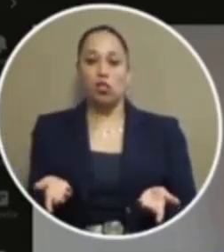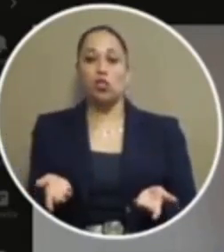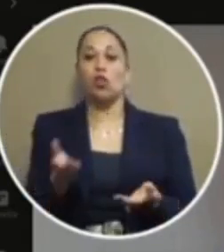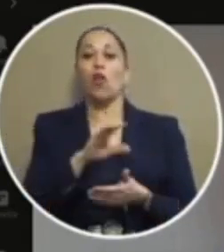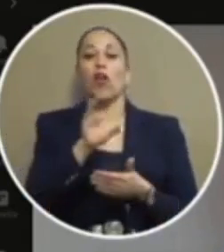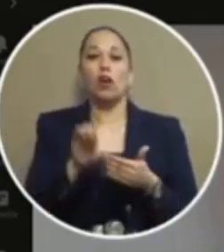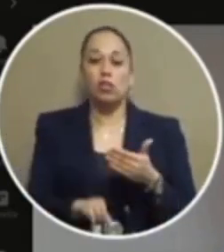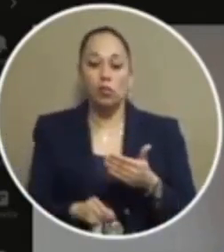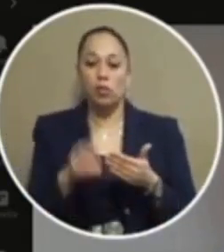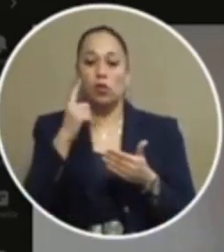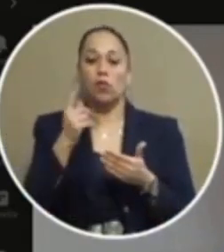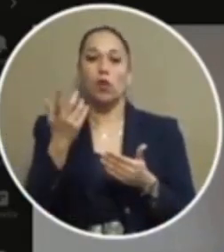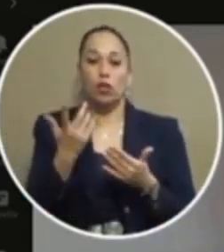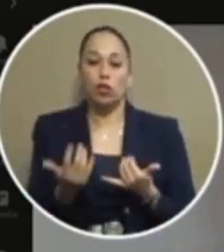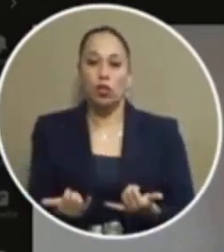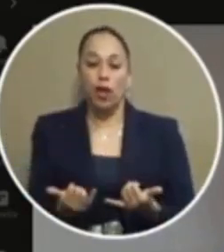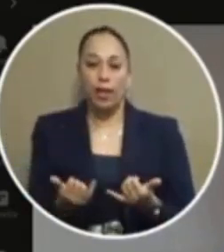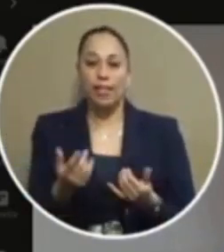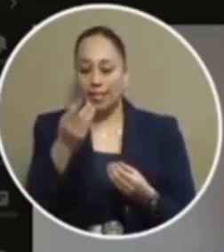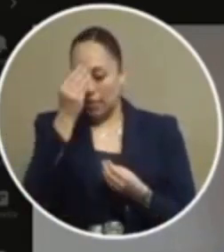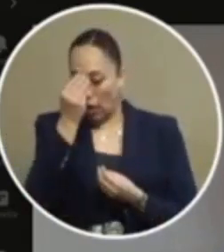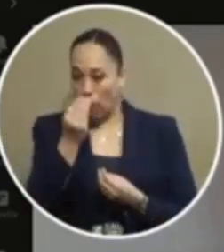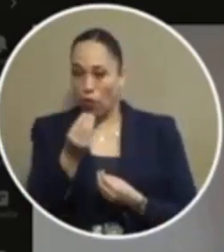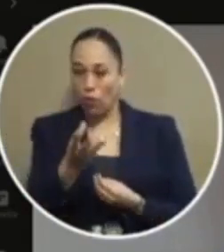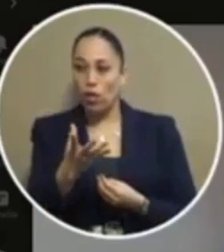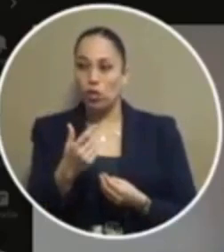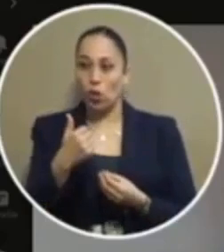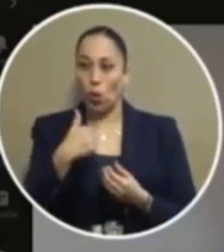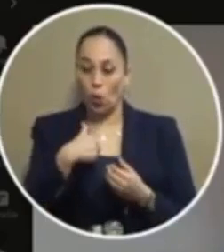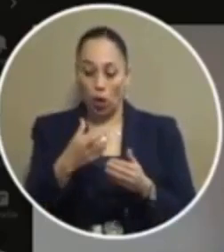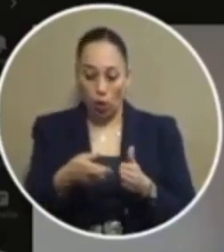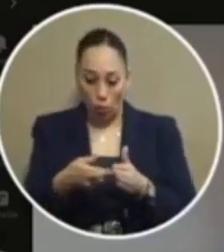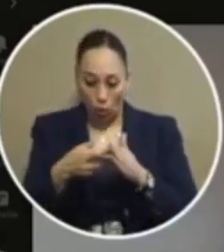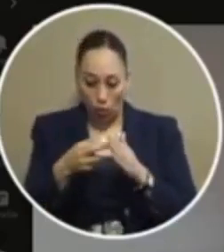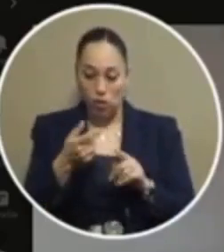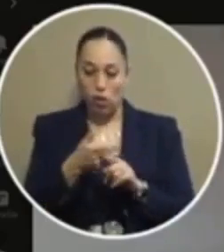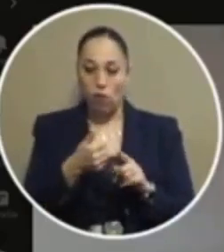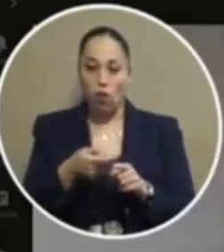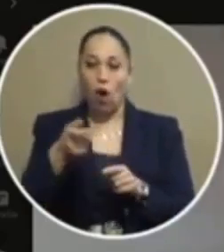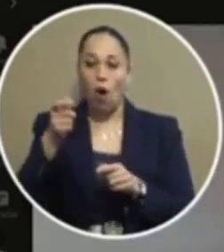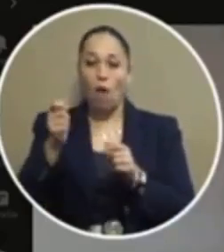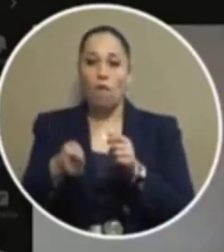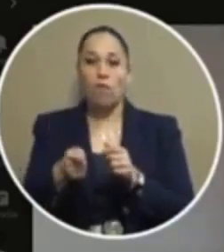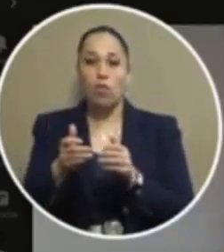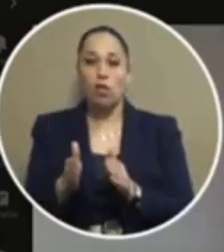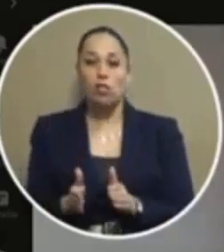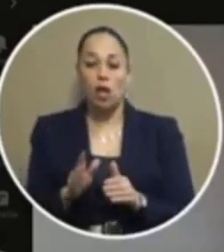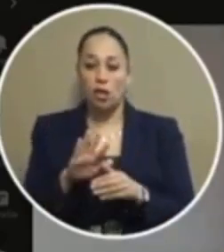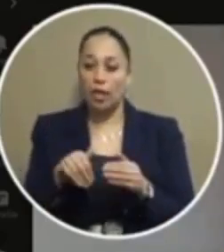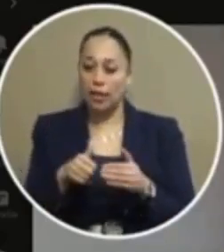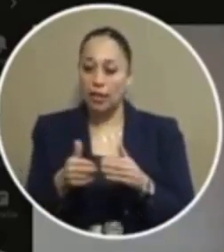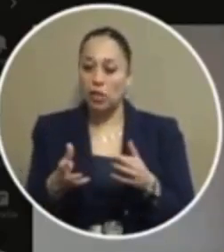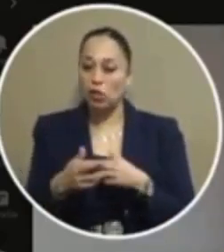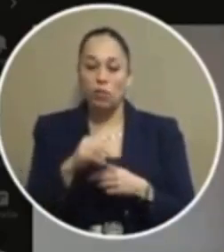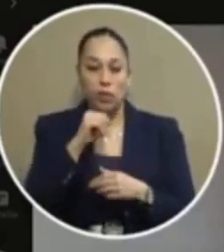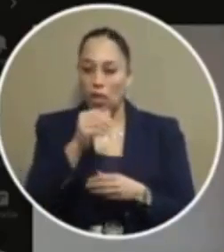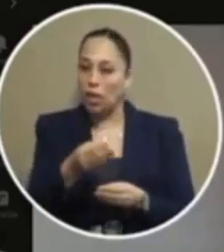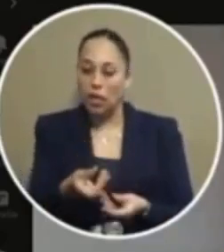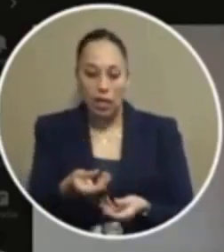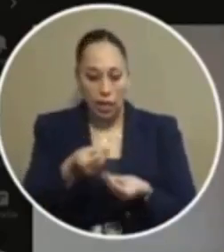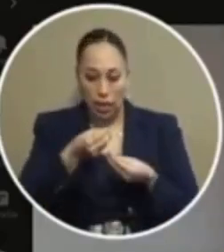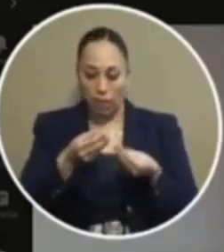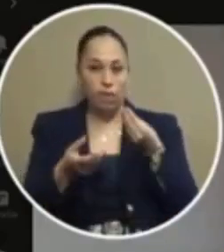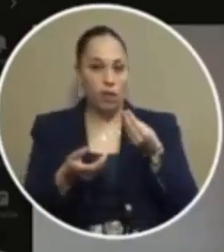of what we saw today was that the information that we requested from the judge to implement this program was not given to us